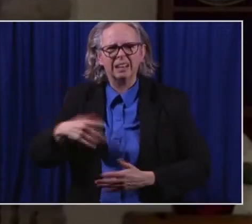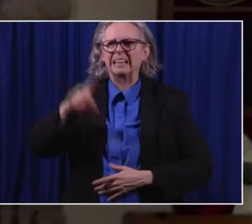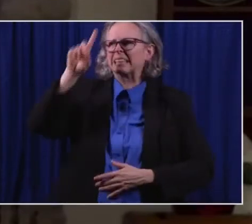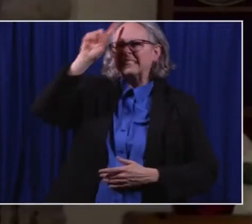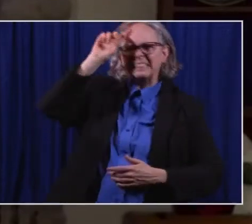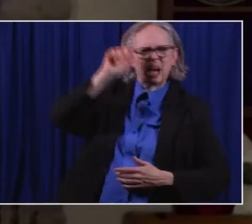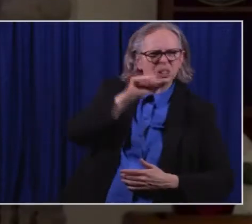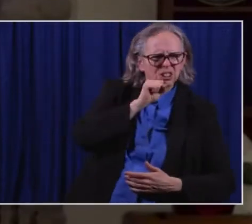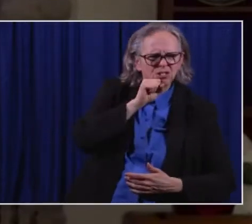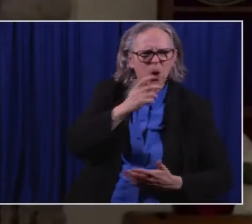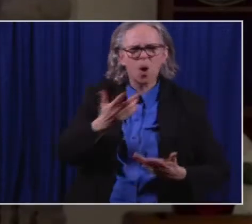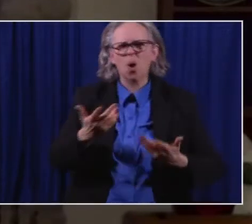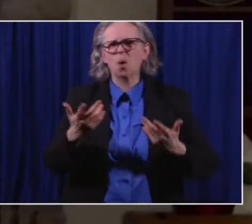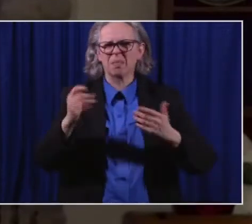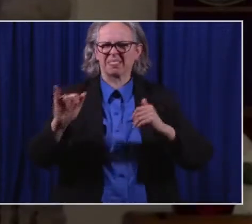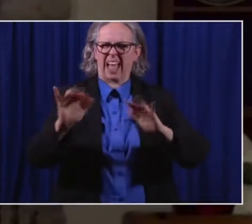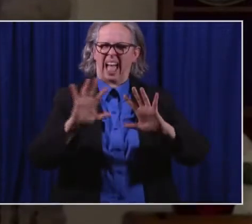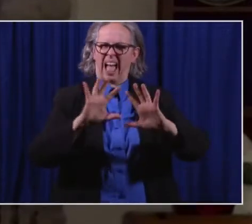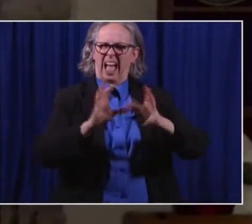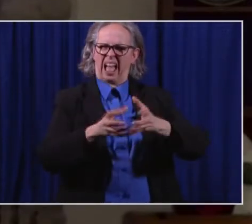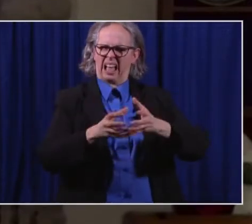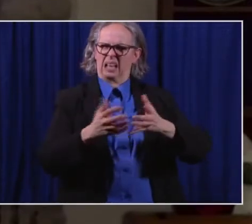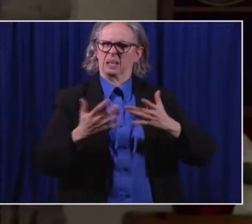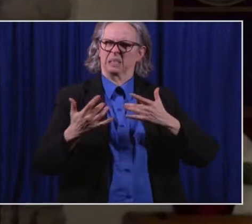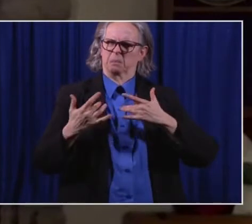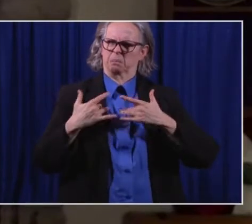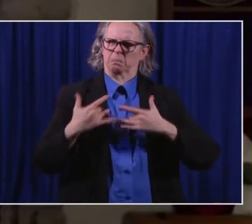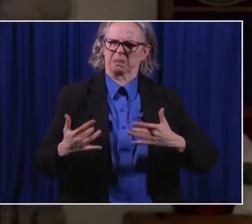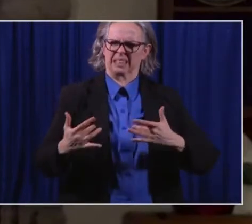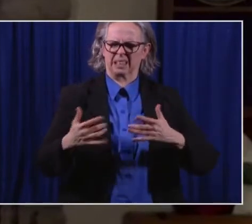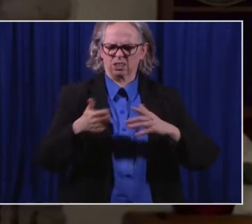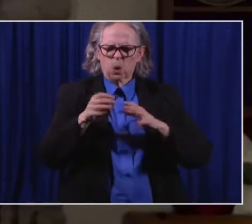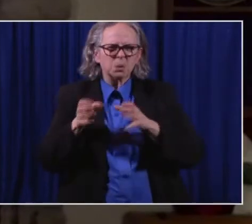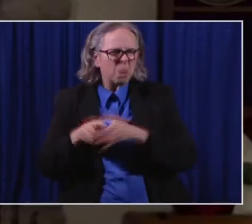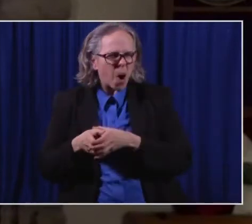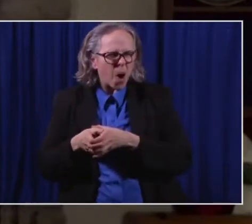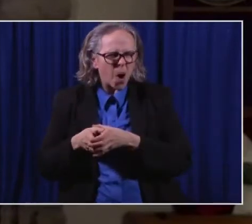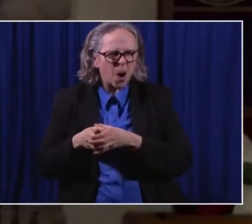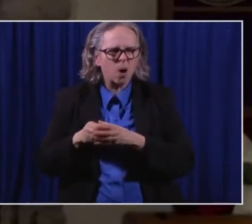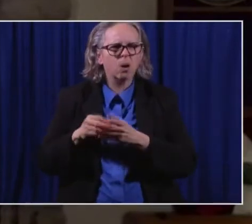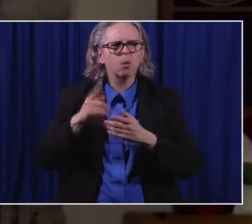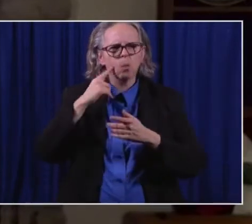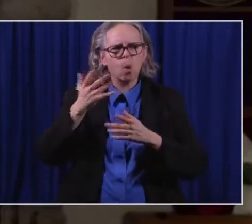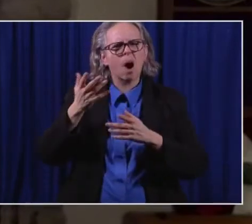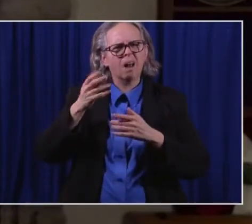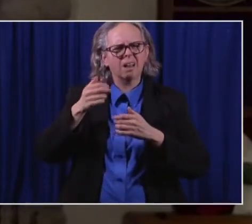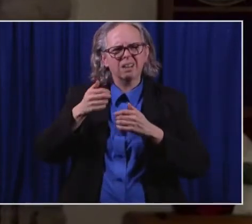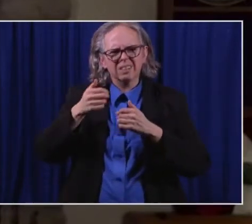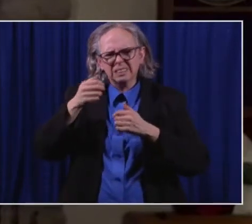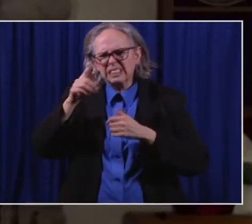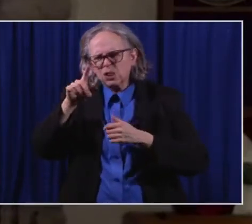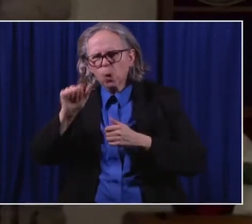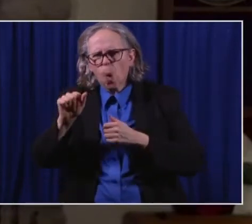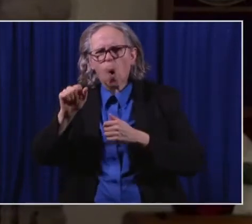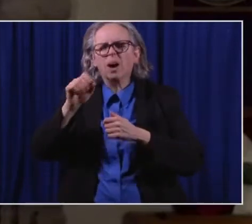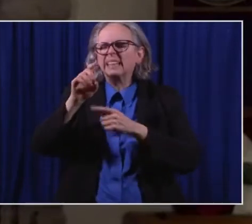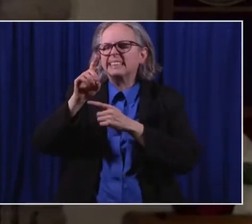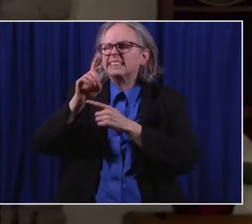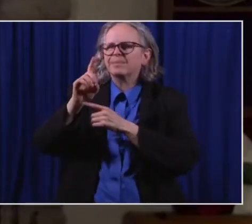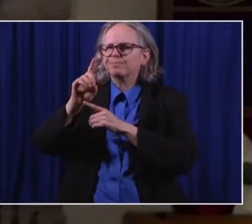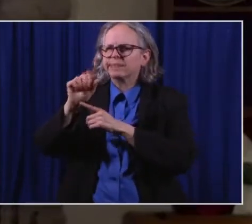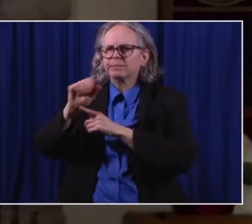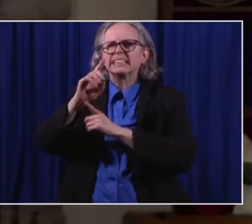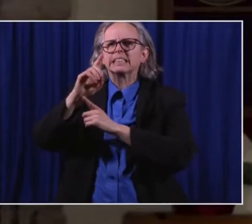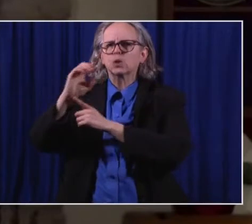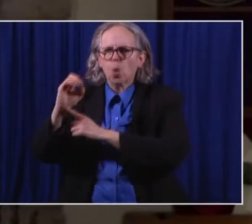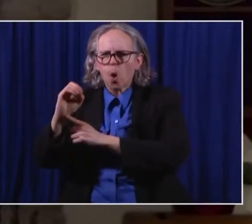And there are a number of them and we will list those out. But again, based on what medical professionals have told us,